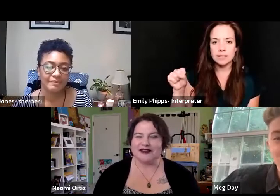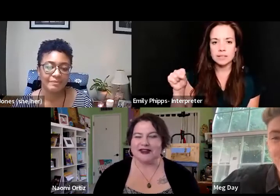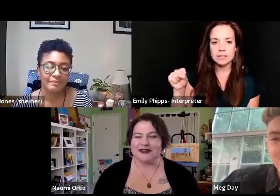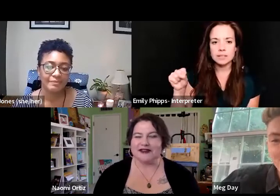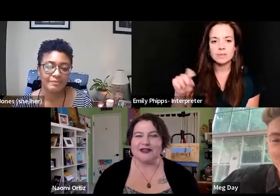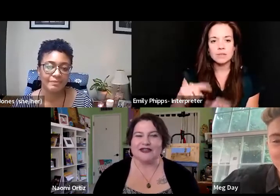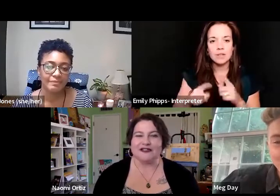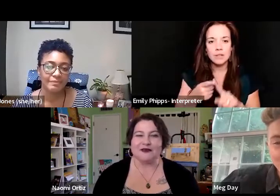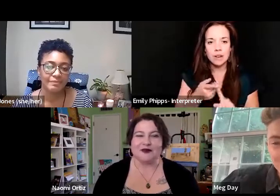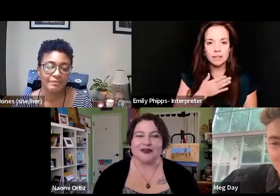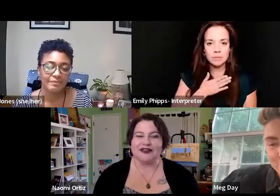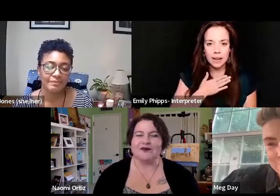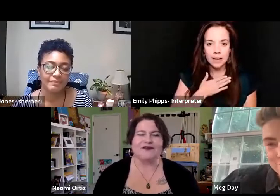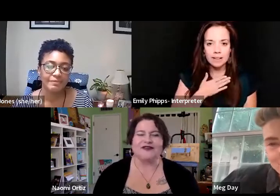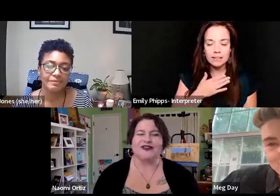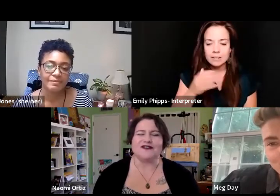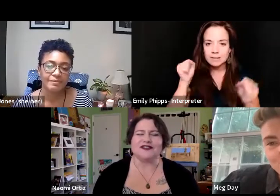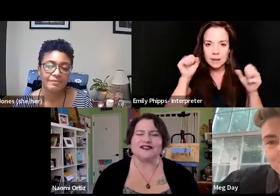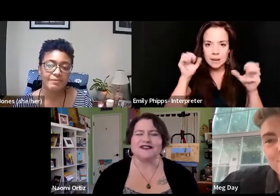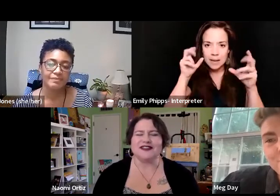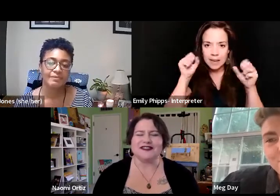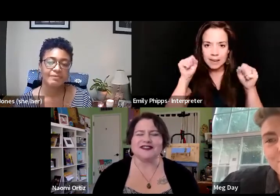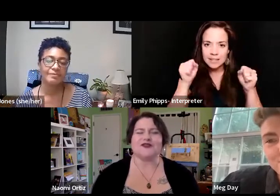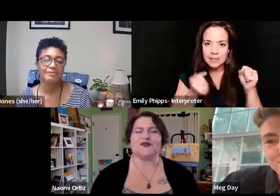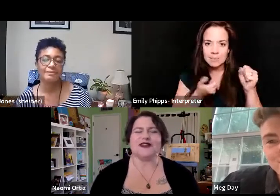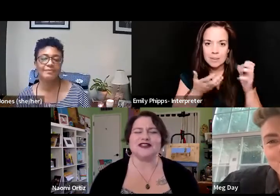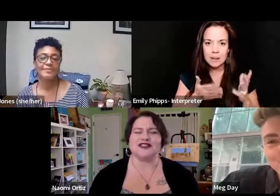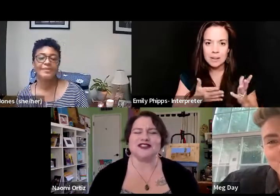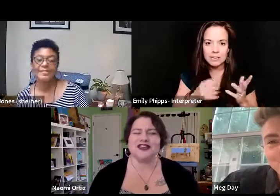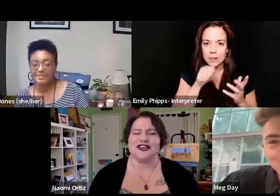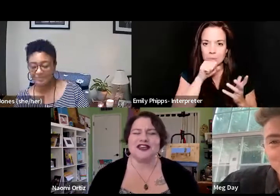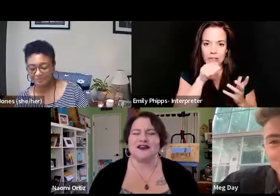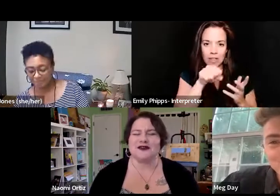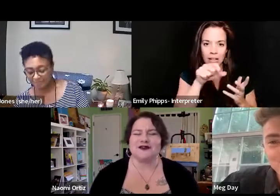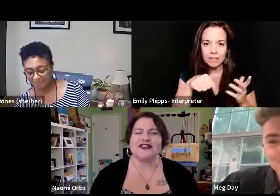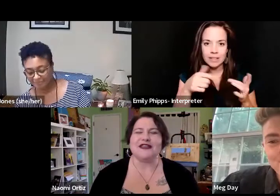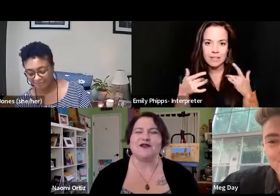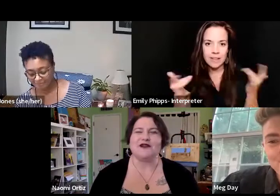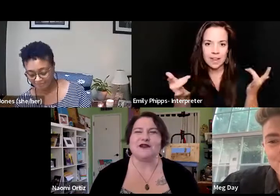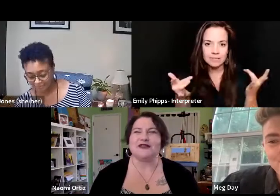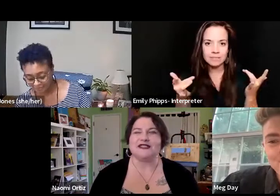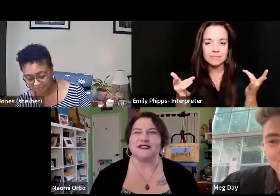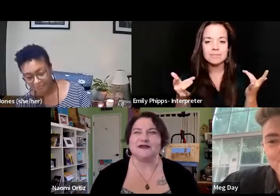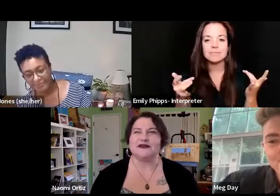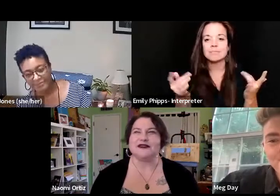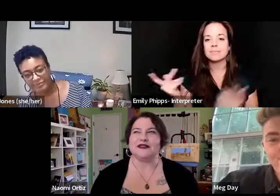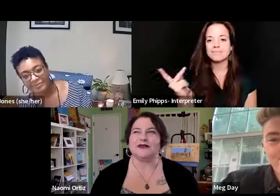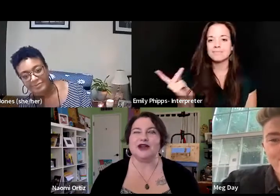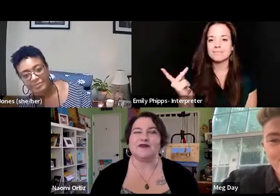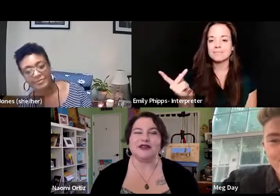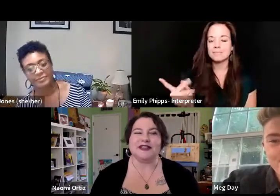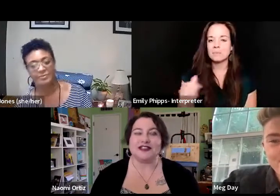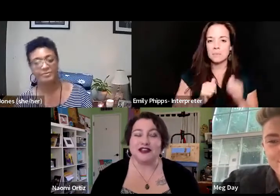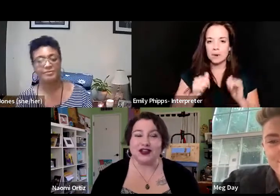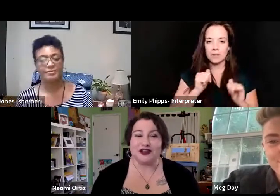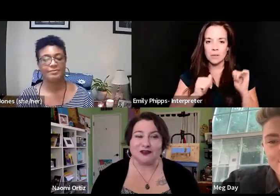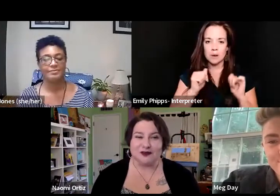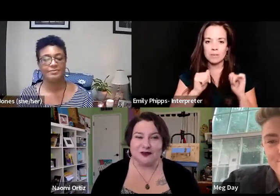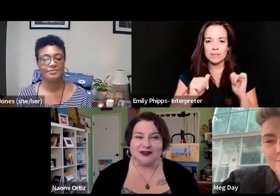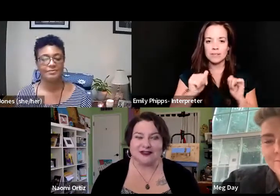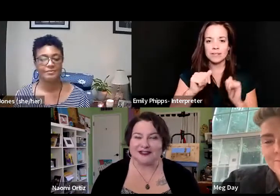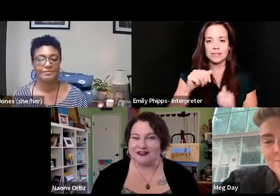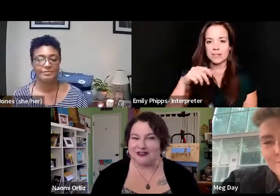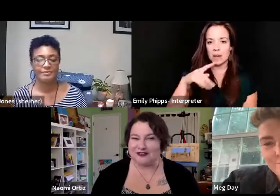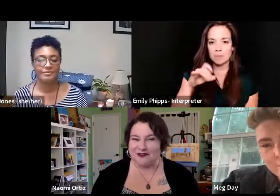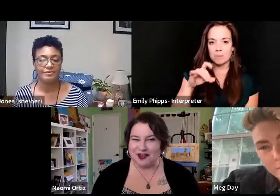of mine and an amazing poet. He would have loved this event so much. He and I performed at the disability pride parade, the inaugural